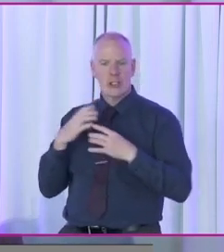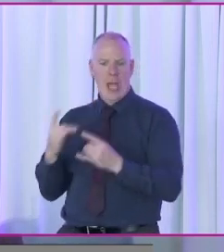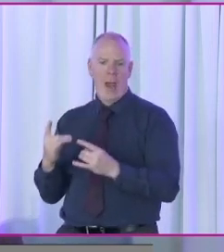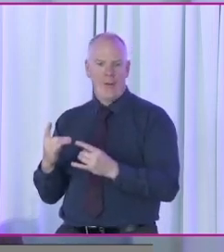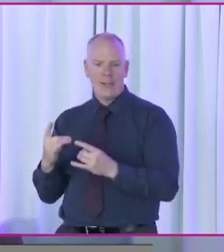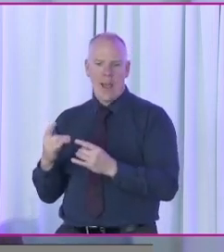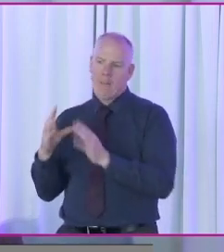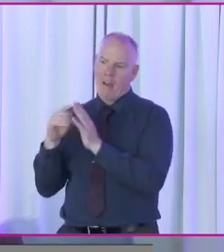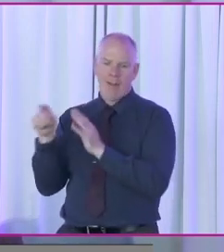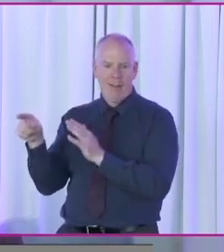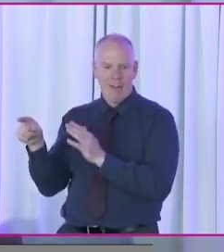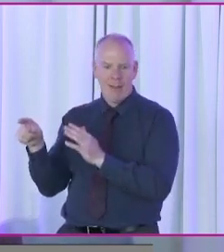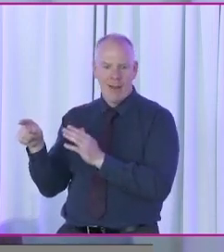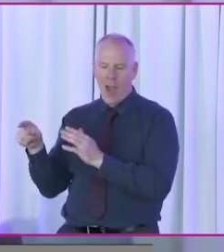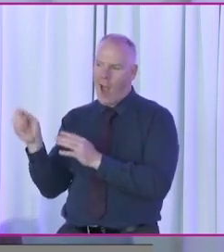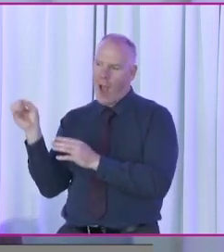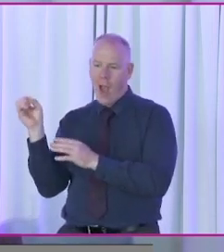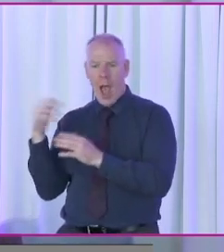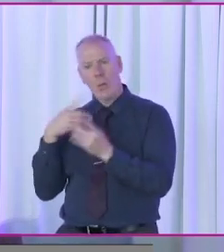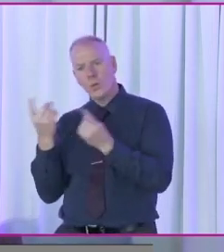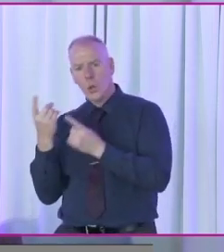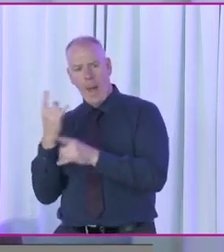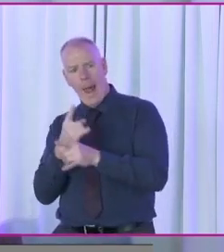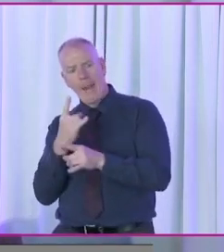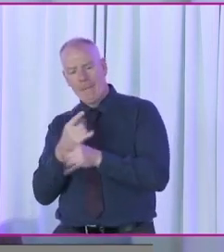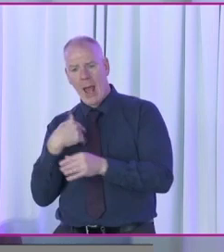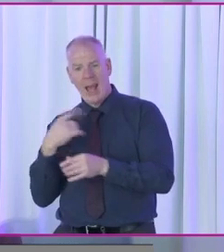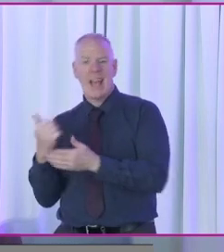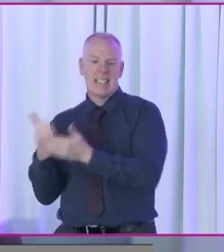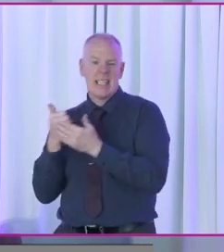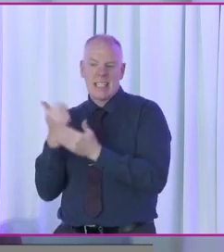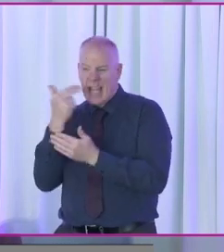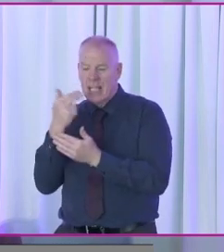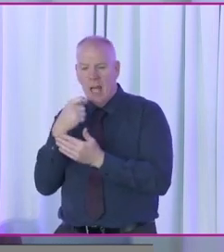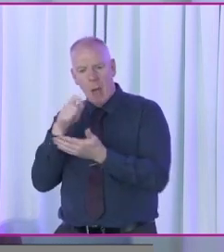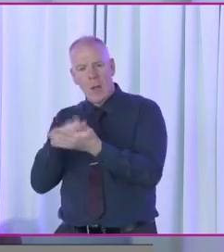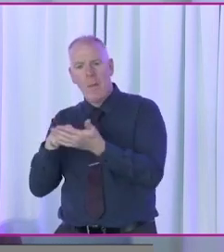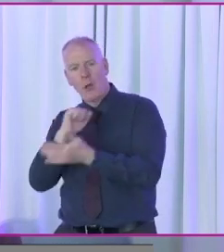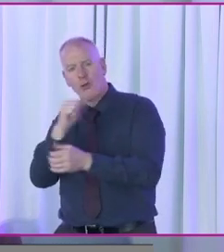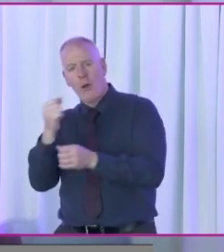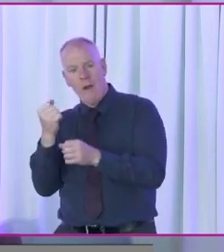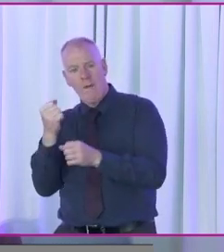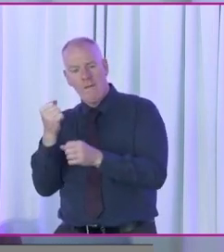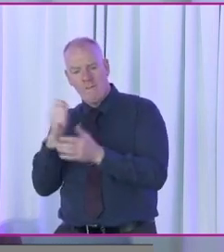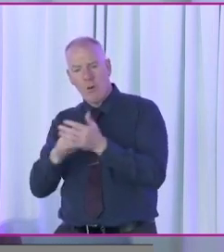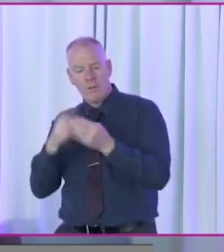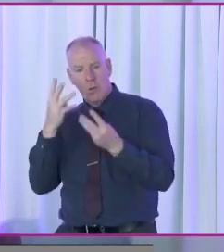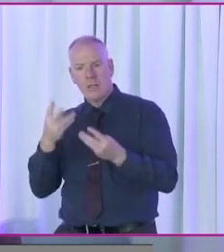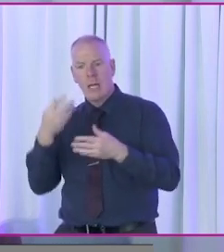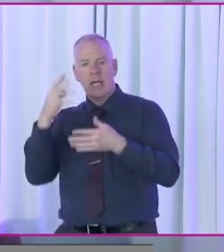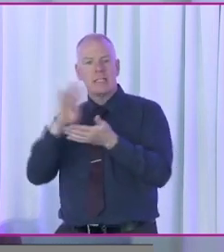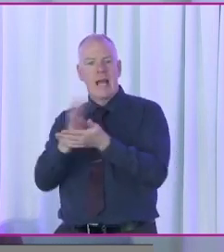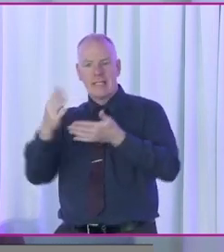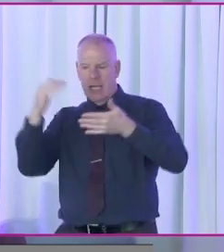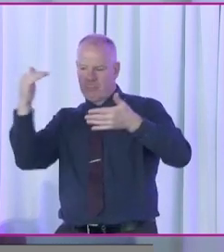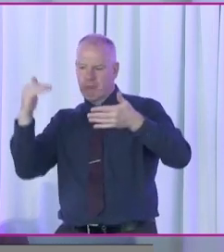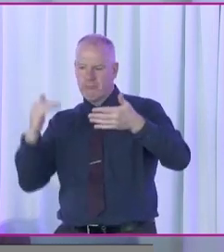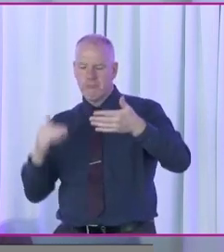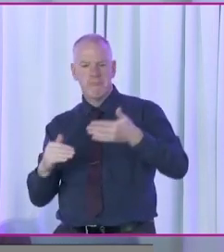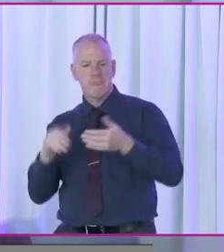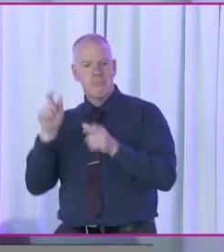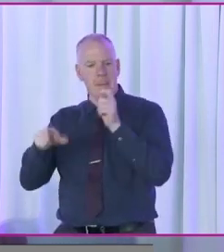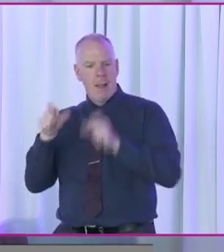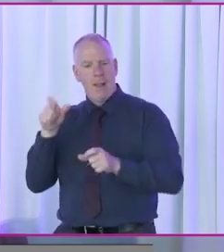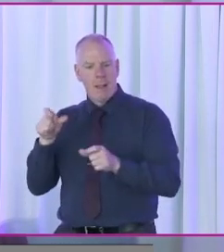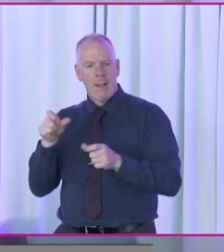said, you know, I'll do it for you. I'll mark down your votes. So there was 19 candidates. I go through the whole lot. Anyway,